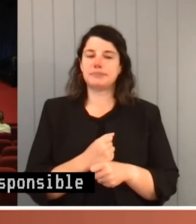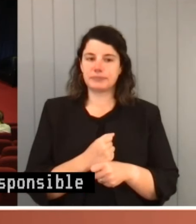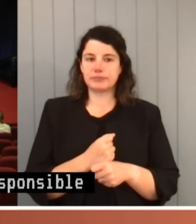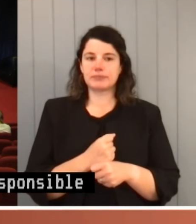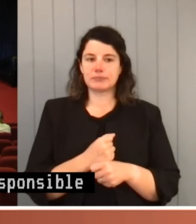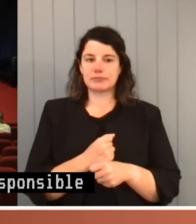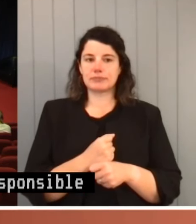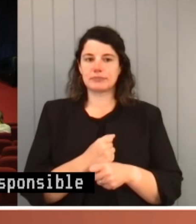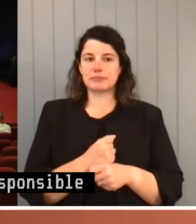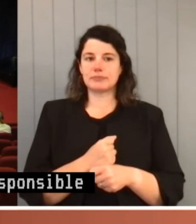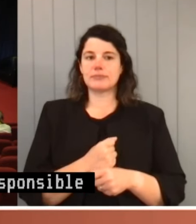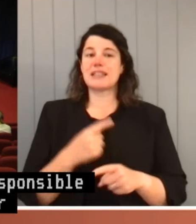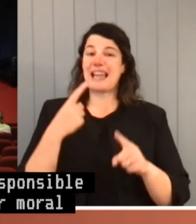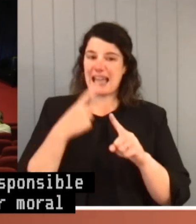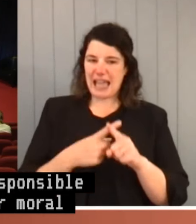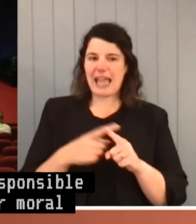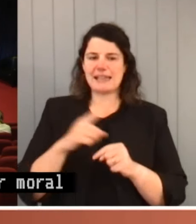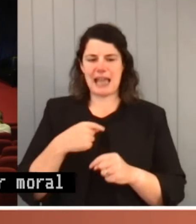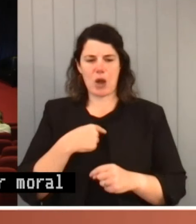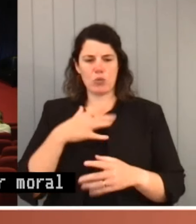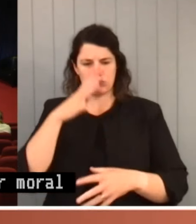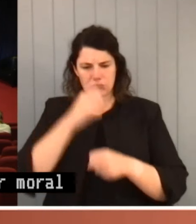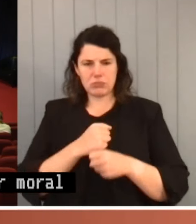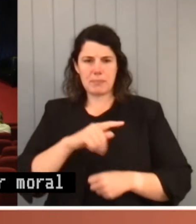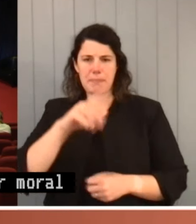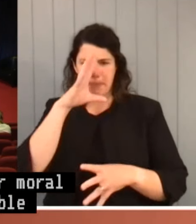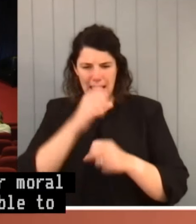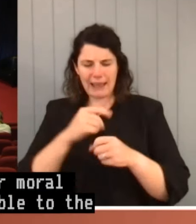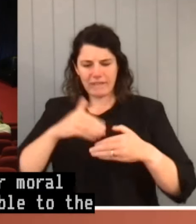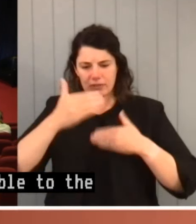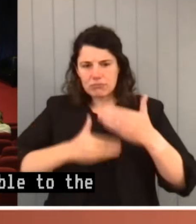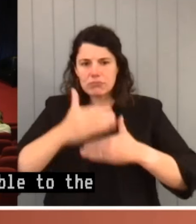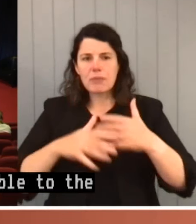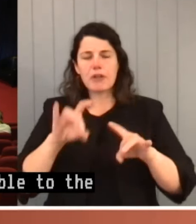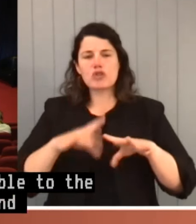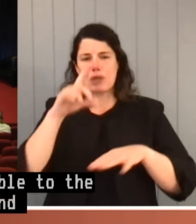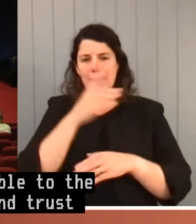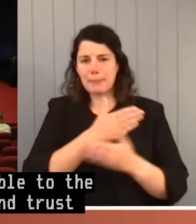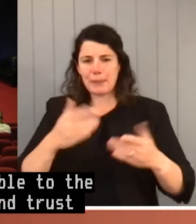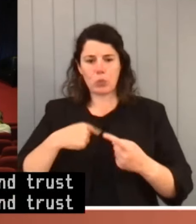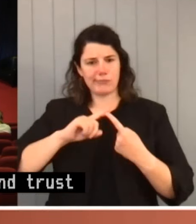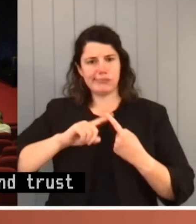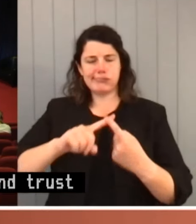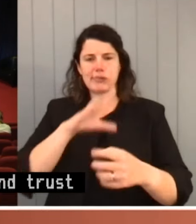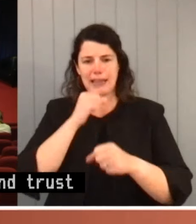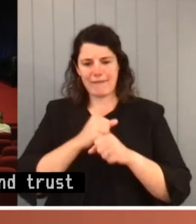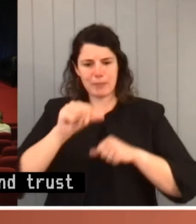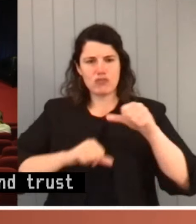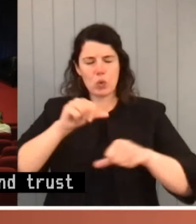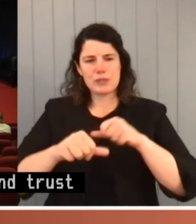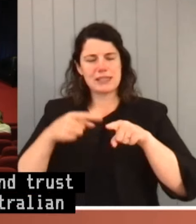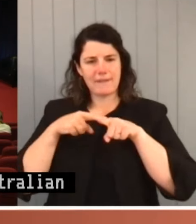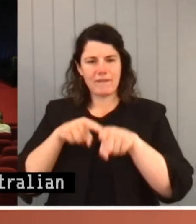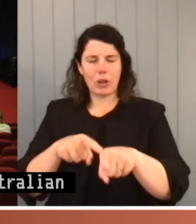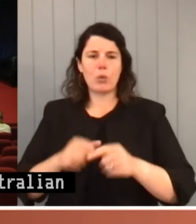to the success of our democracy and trust in its workings by the Australian people. It acknowledges and celebrates